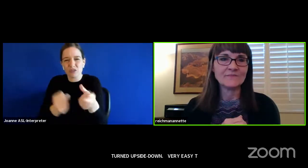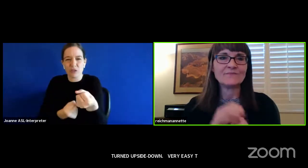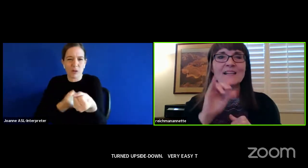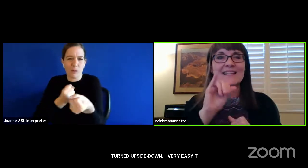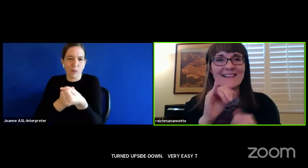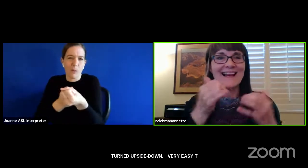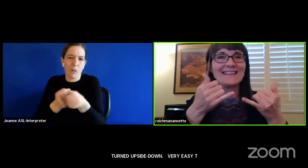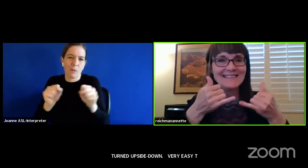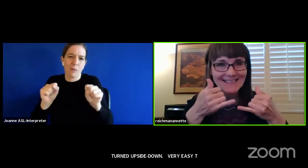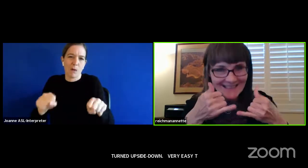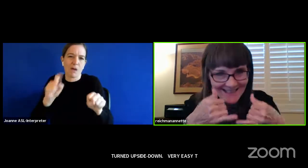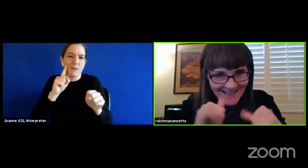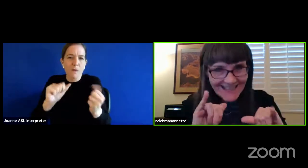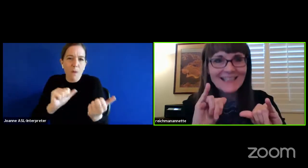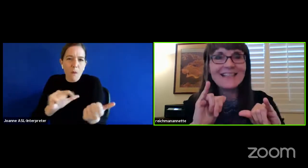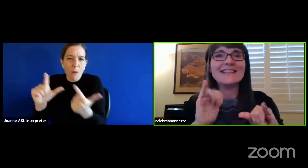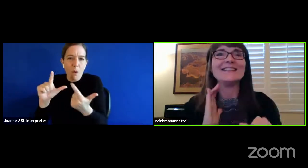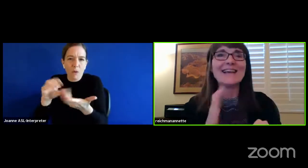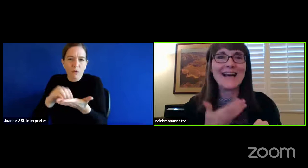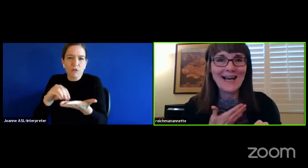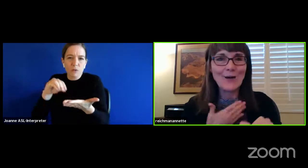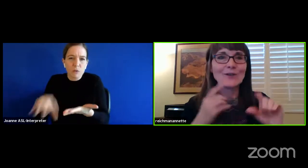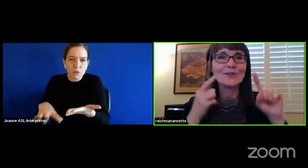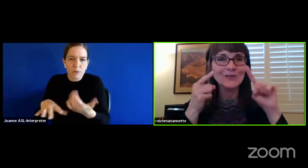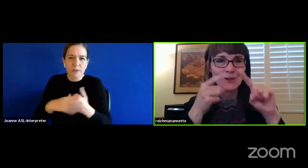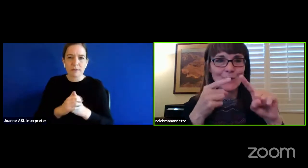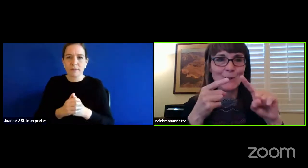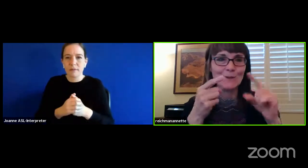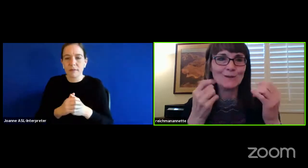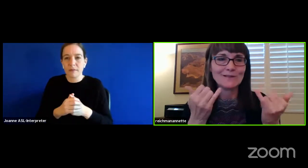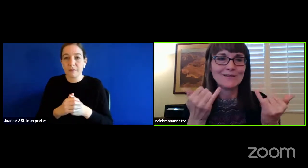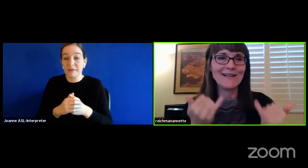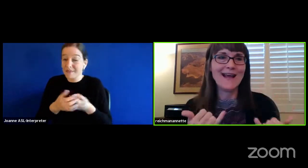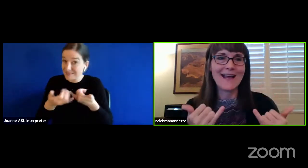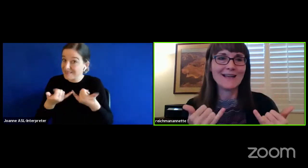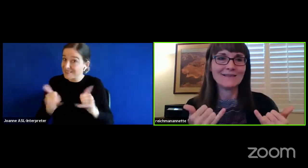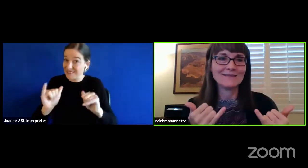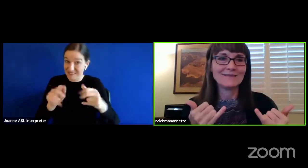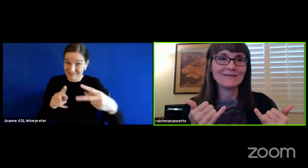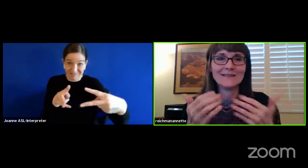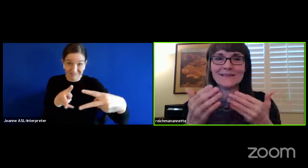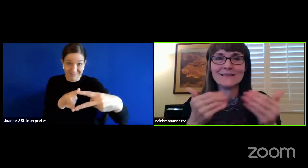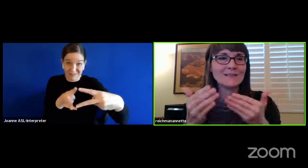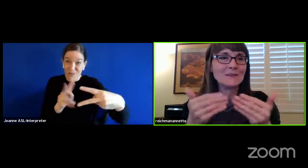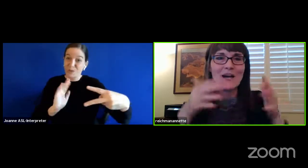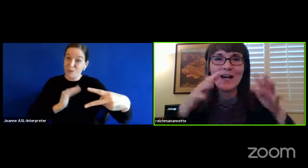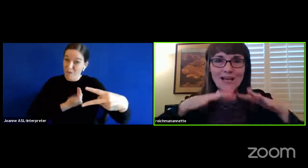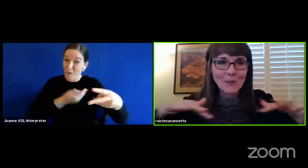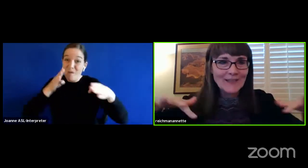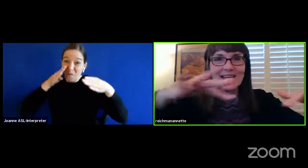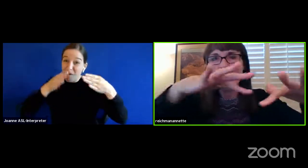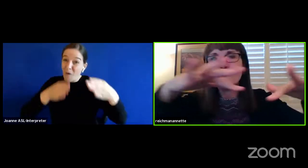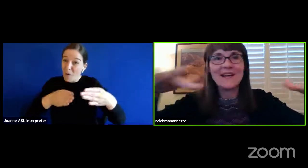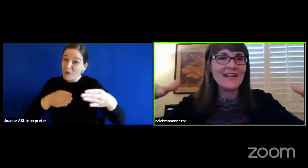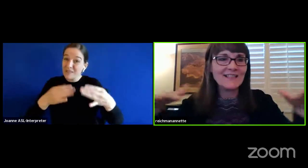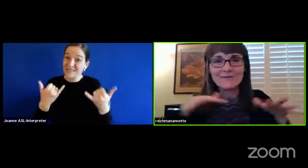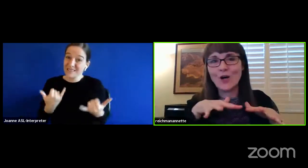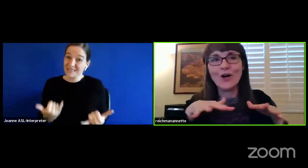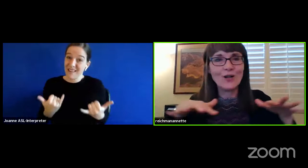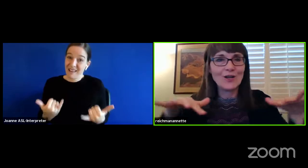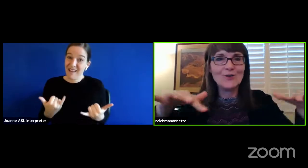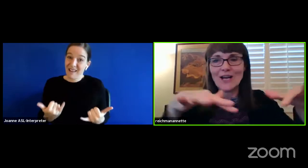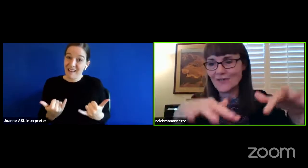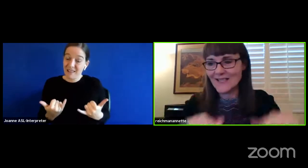And that's still our goal today, despite what's happening